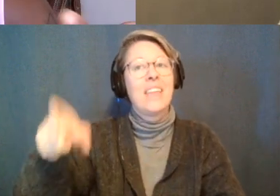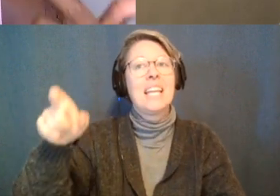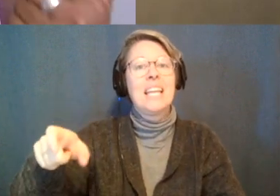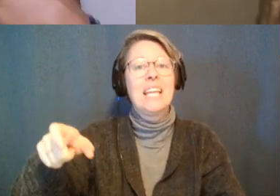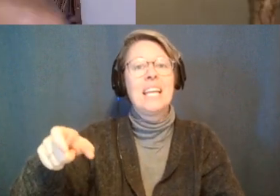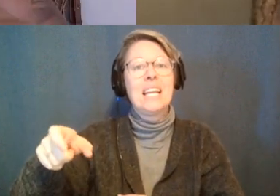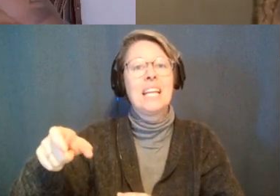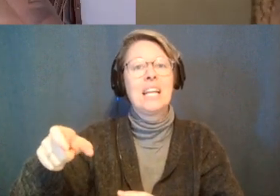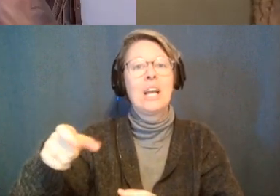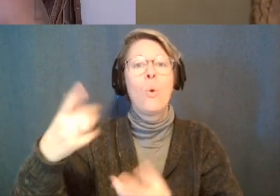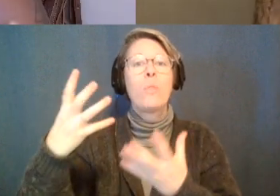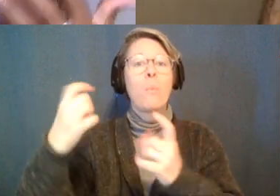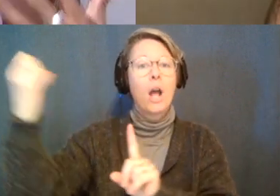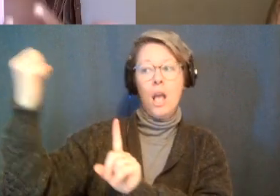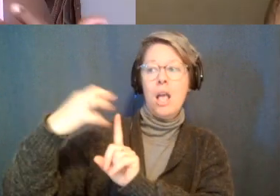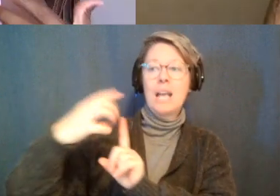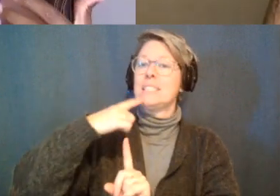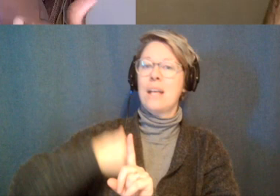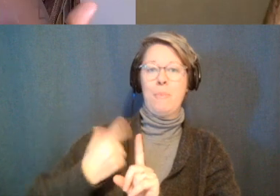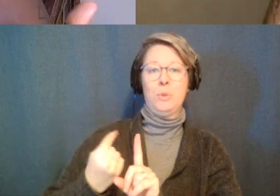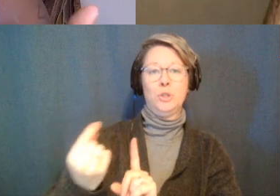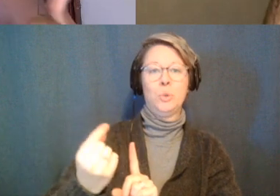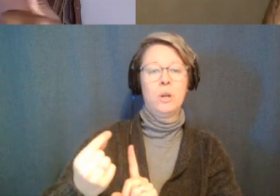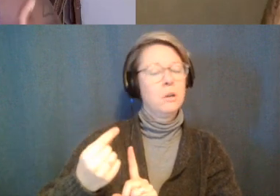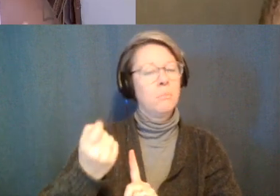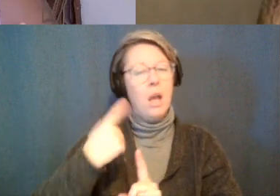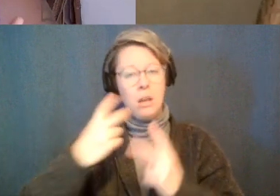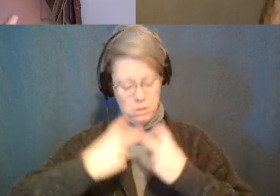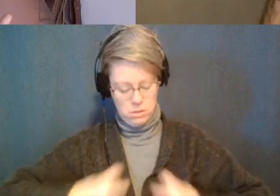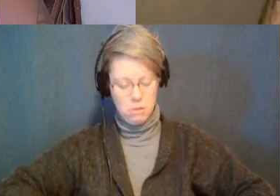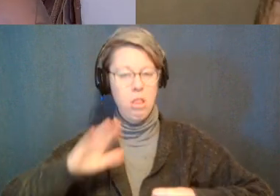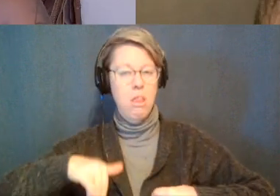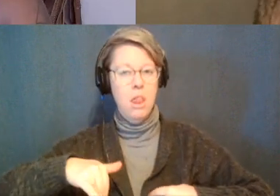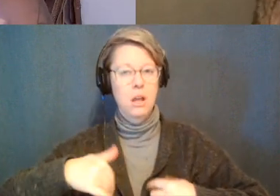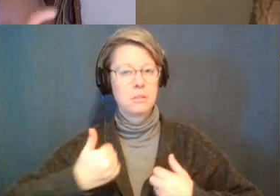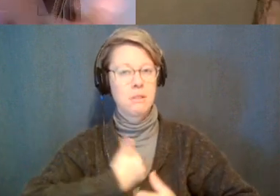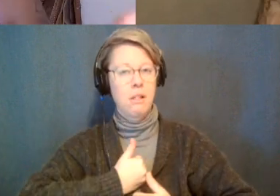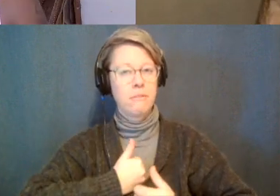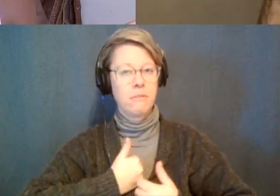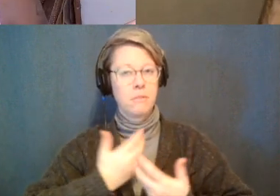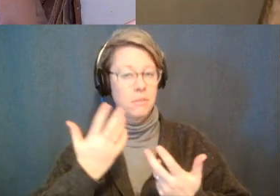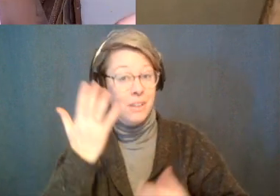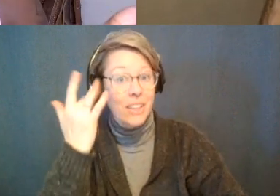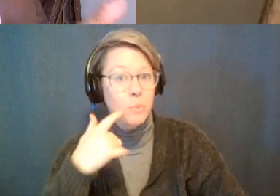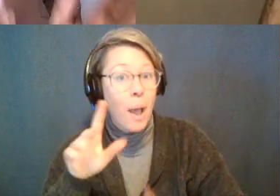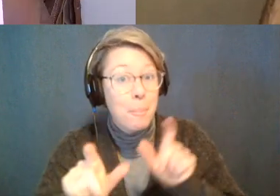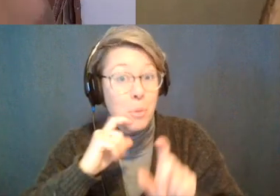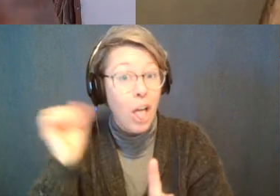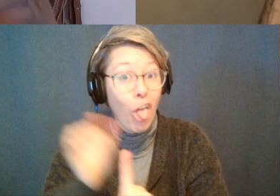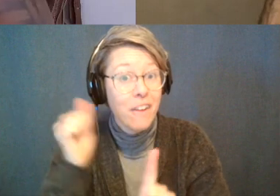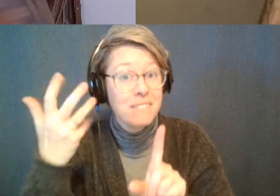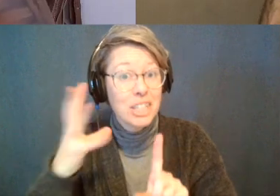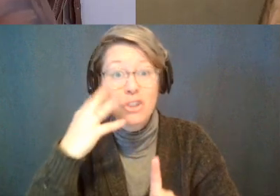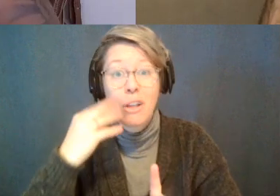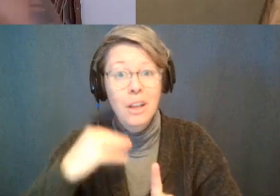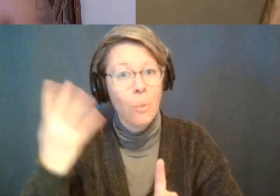in sovereignty and actually applying like i need to do the work it's not about just going this is why people get scammed because they're relying on other